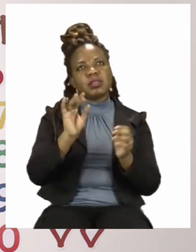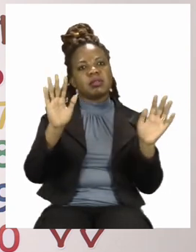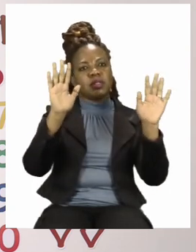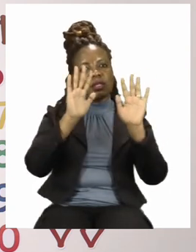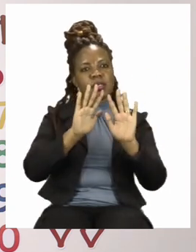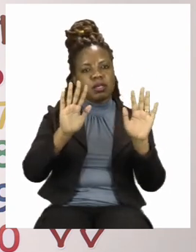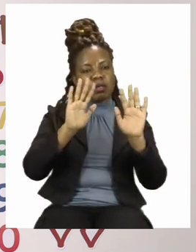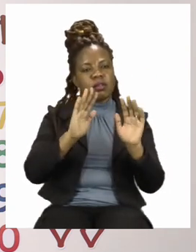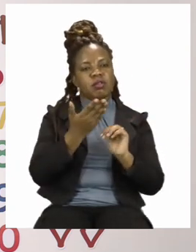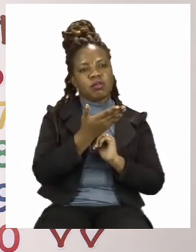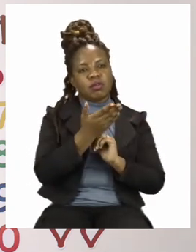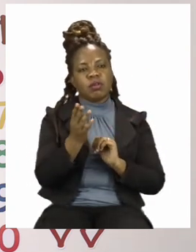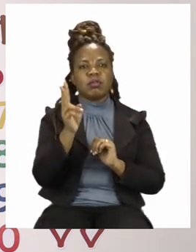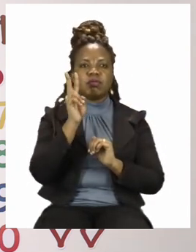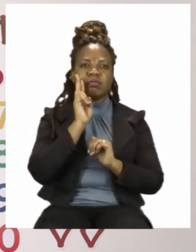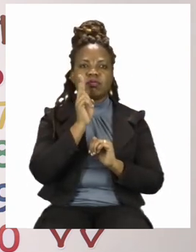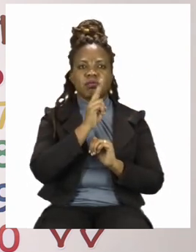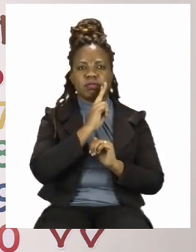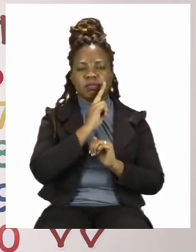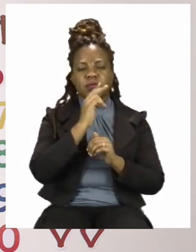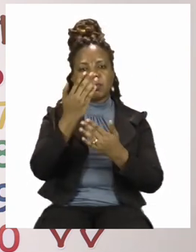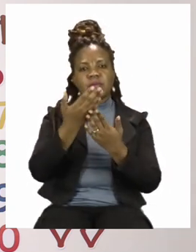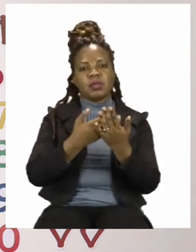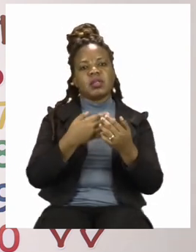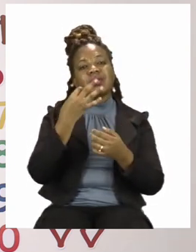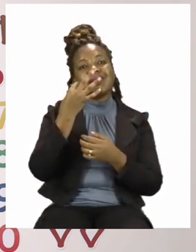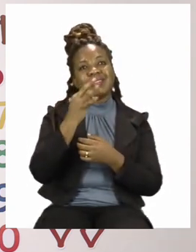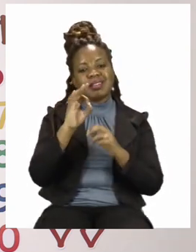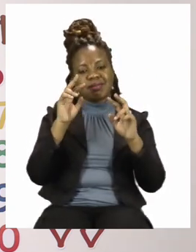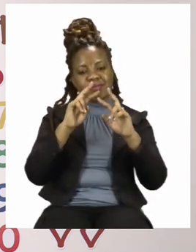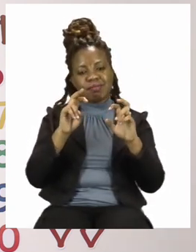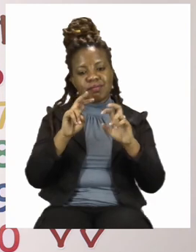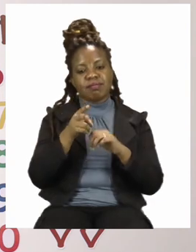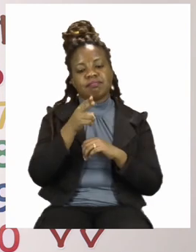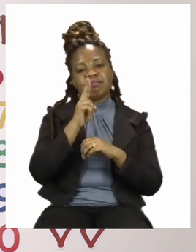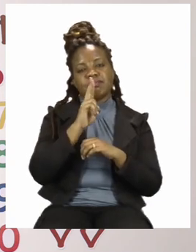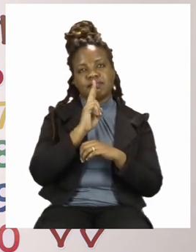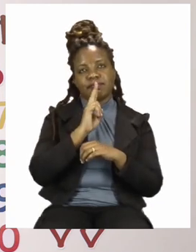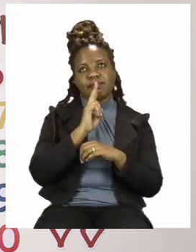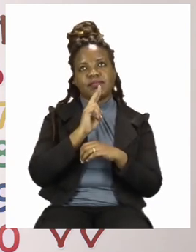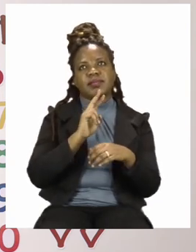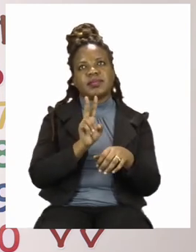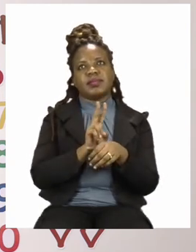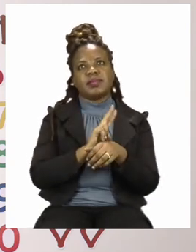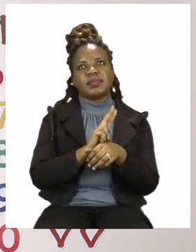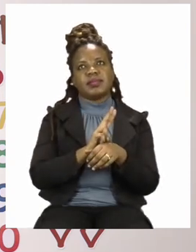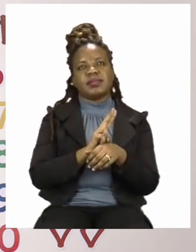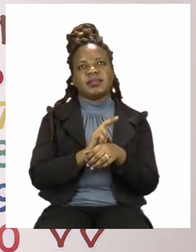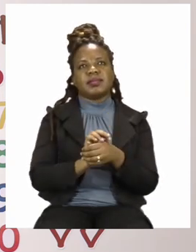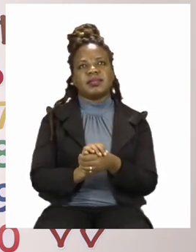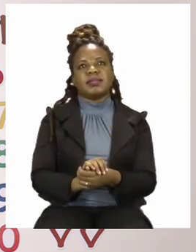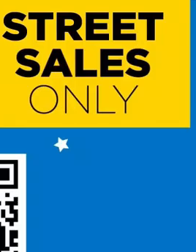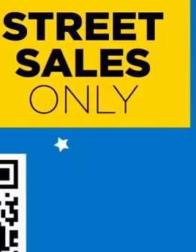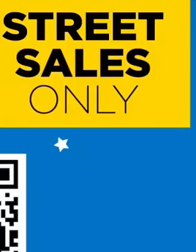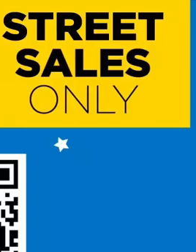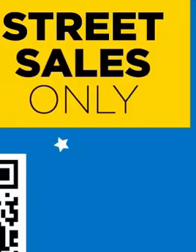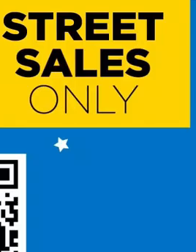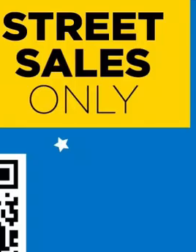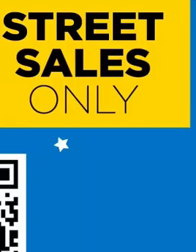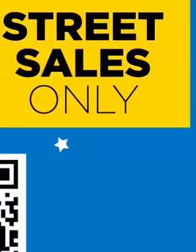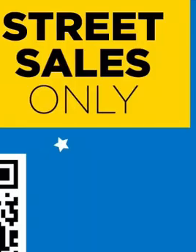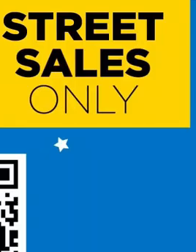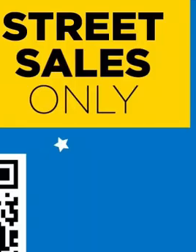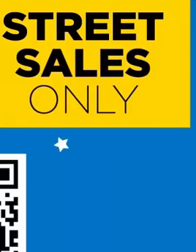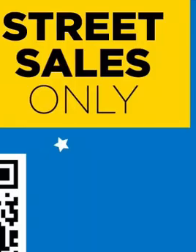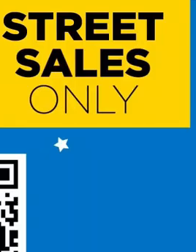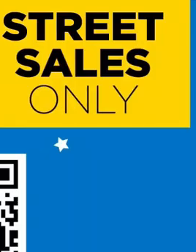that you find all your answers. I'll see you soon after the advert break. Follow us